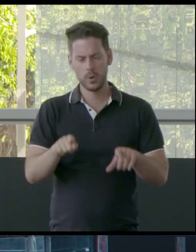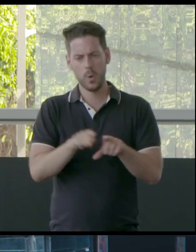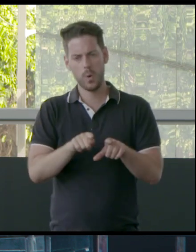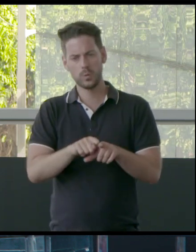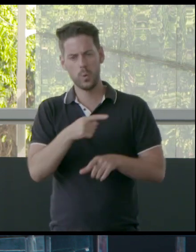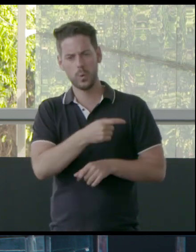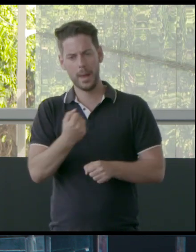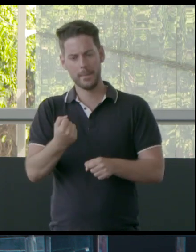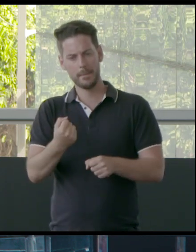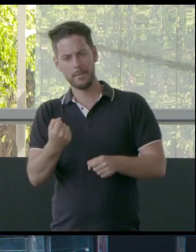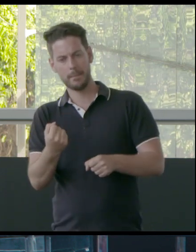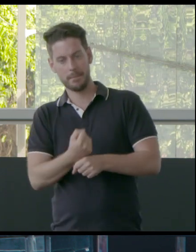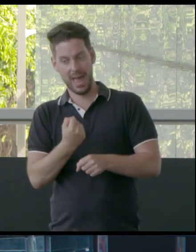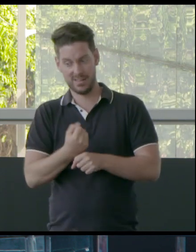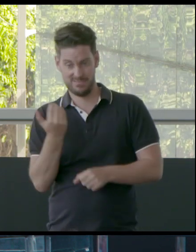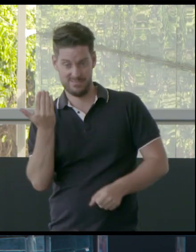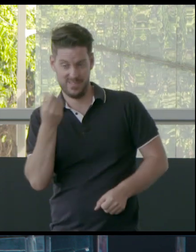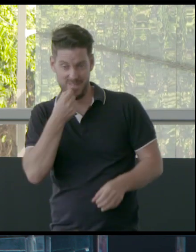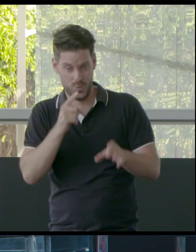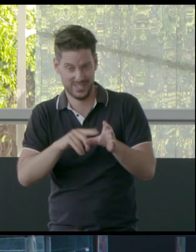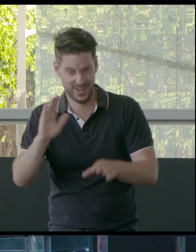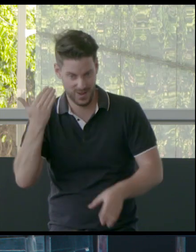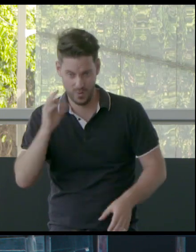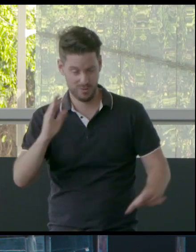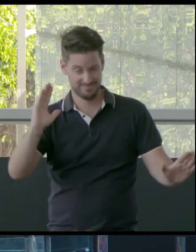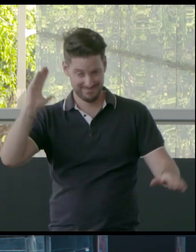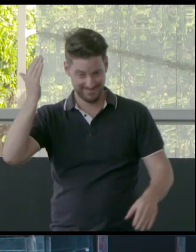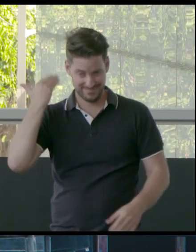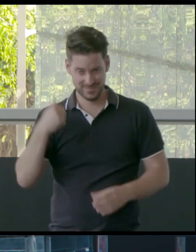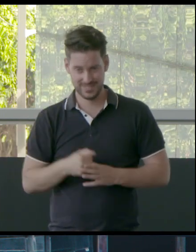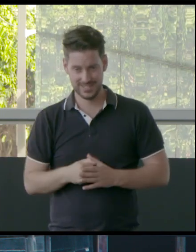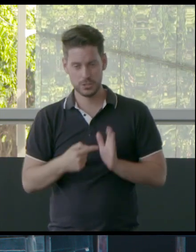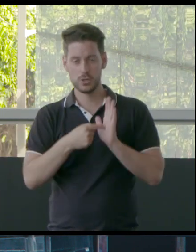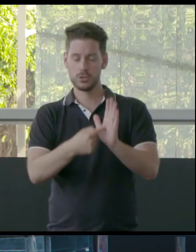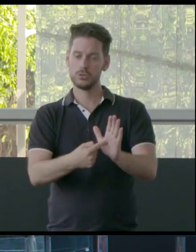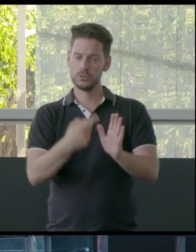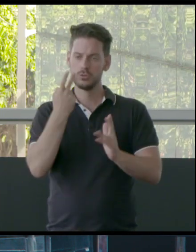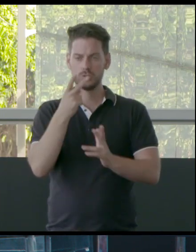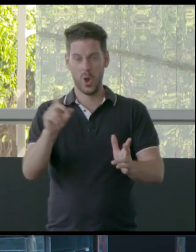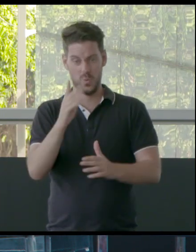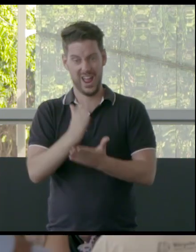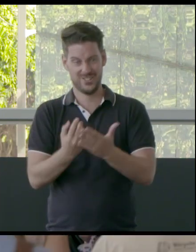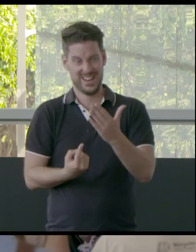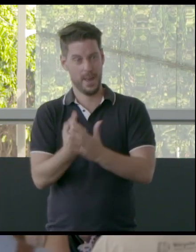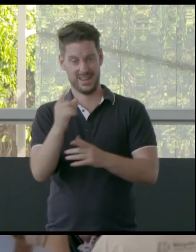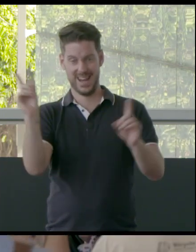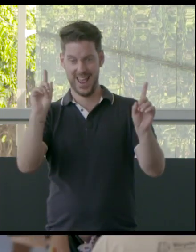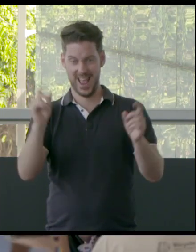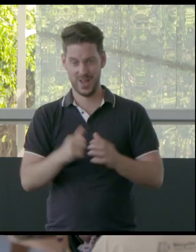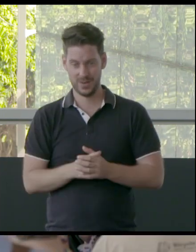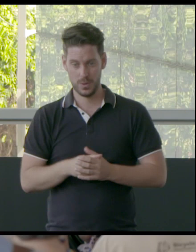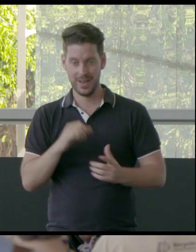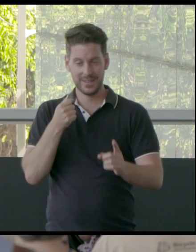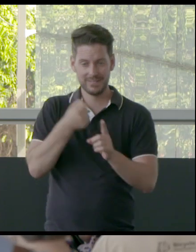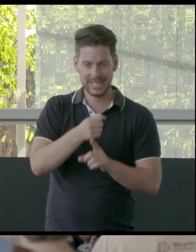place not that long ago, a couple of years ago. And it references what's actually happening now and what's affecting young